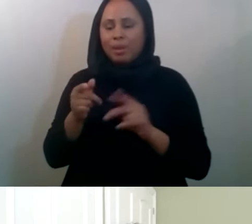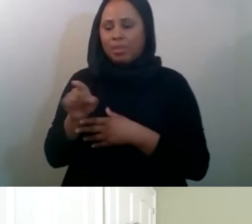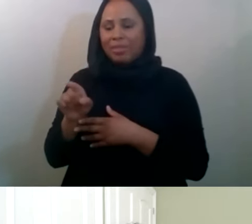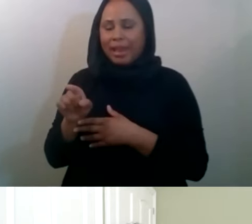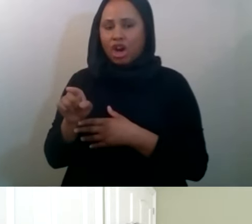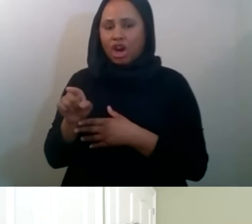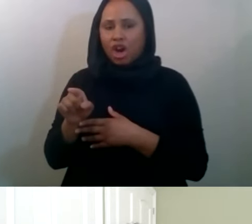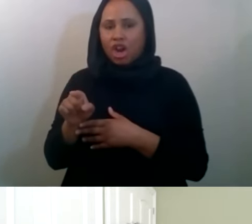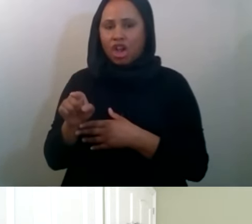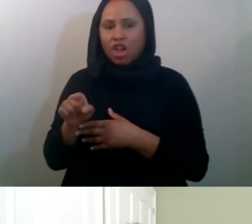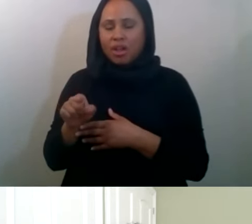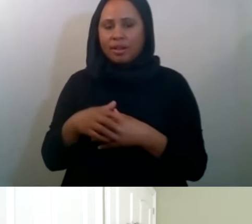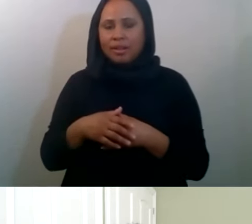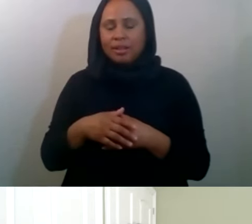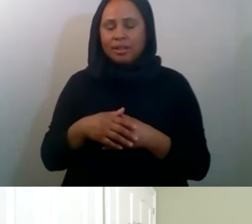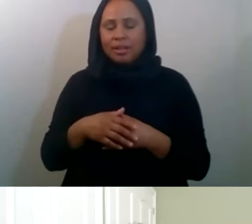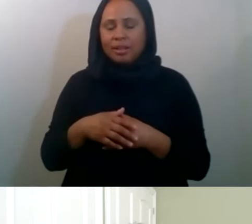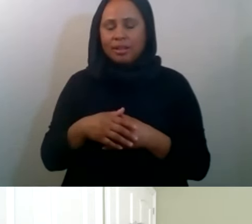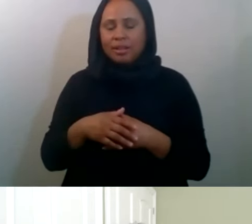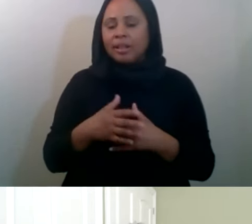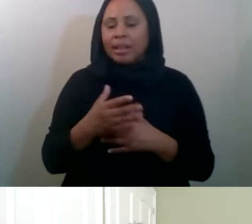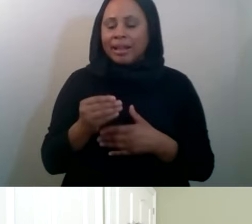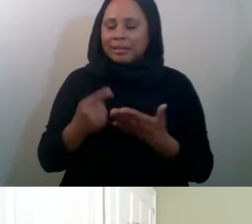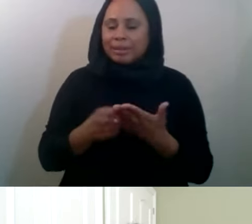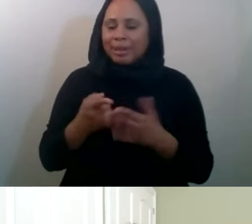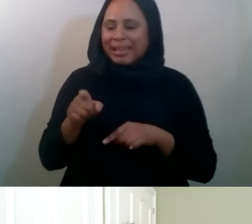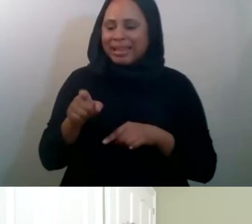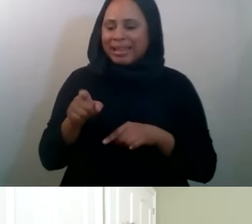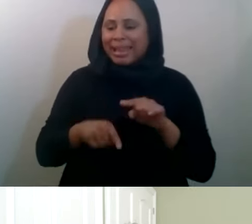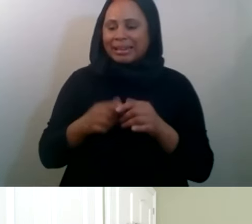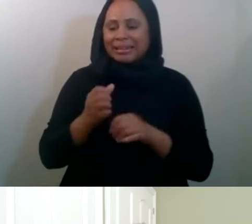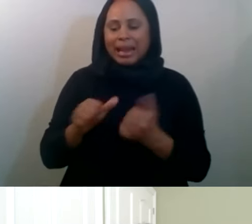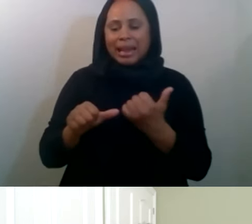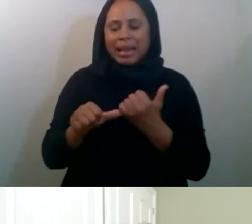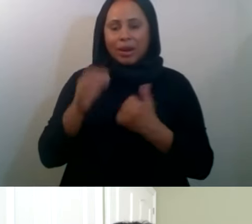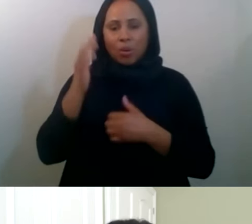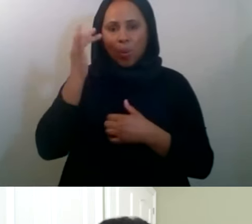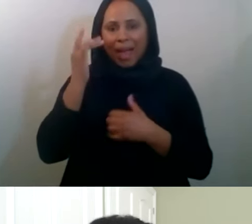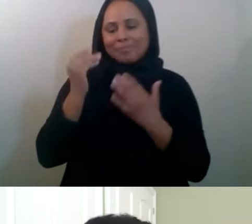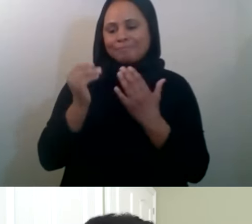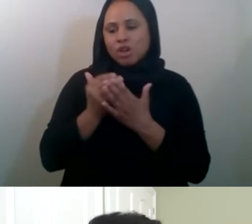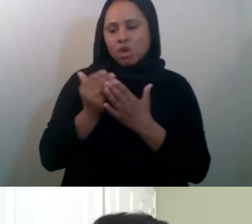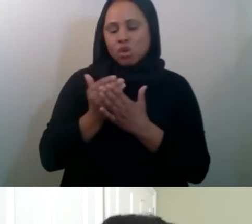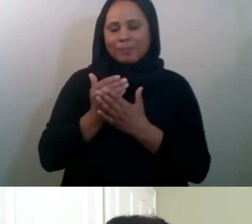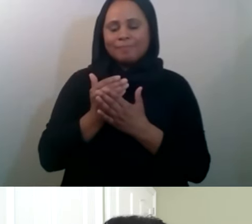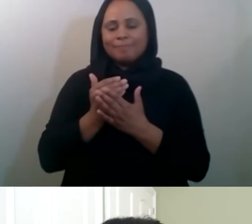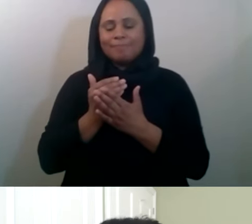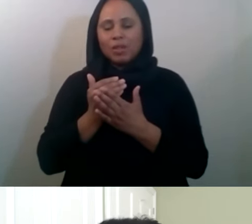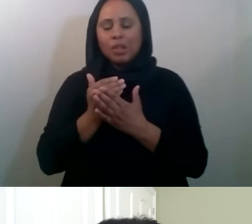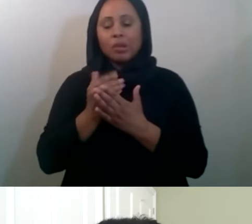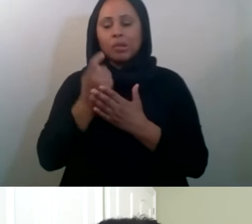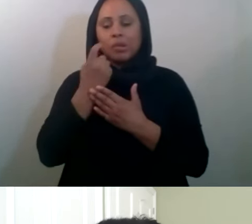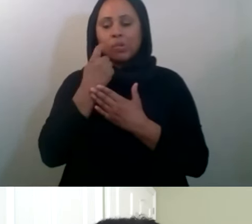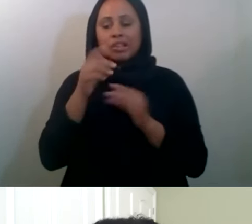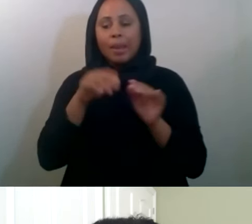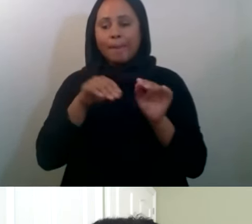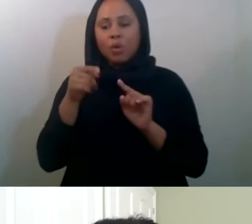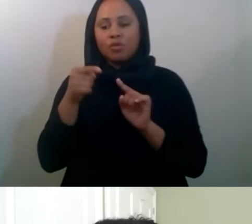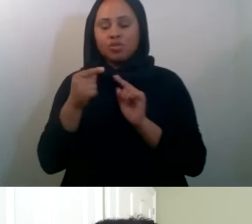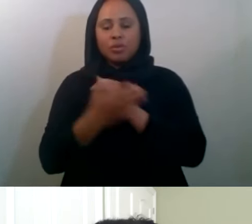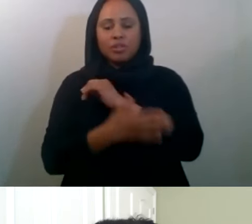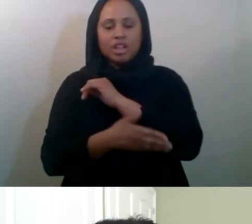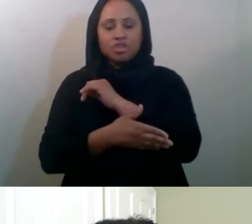aid because they are new to the system, uh, and so forth. So the, the biggest groups are, that we focus on is the, the widows,